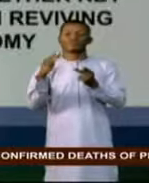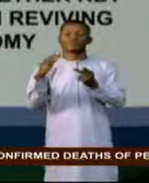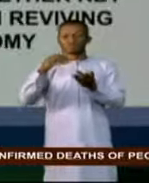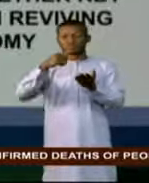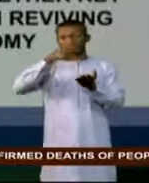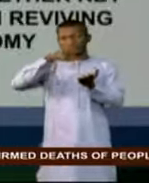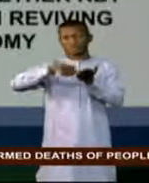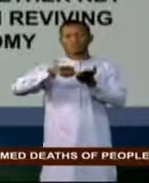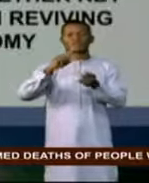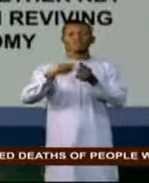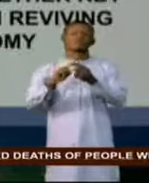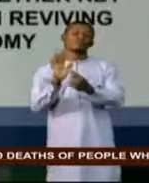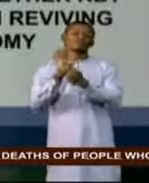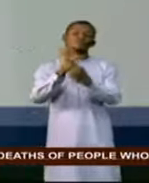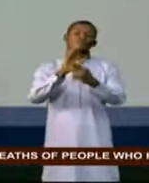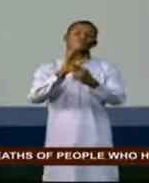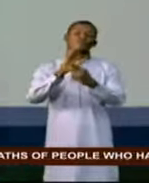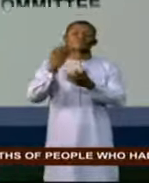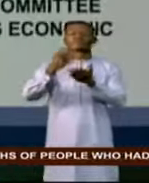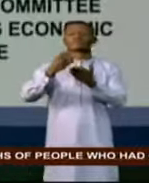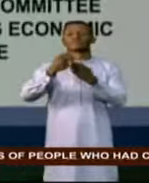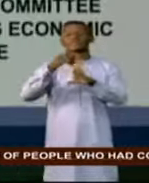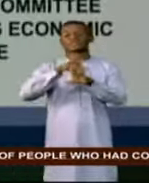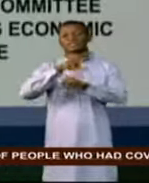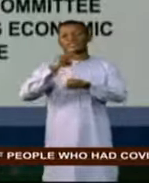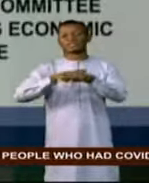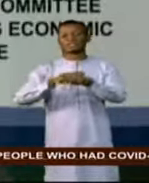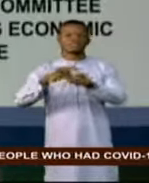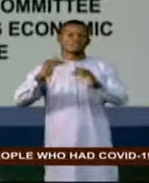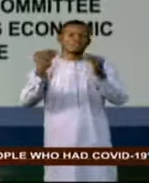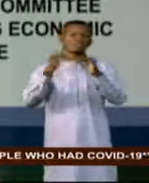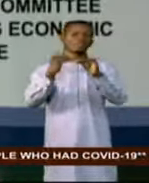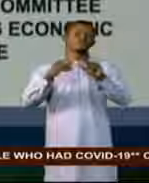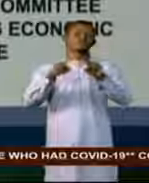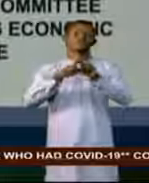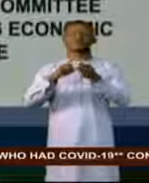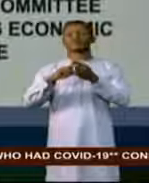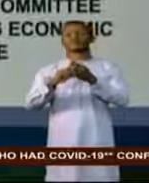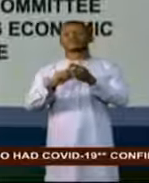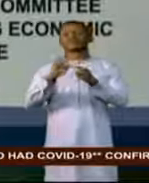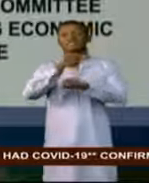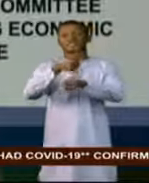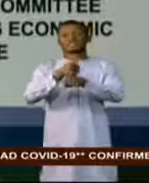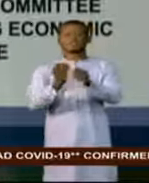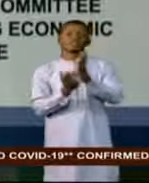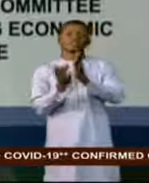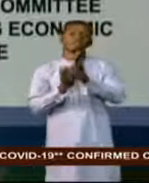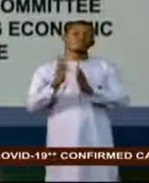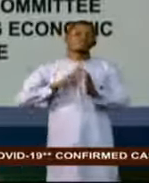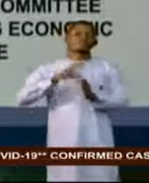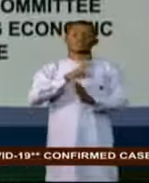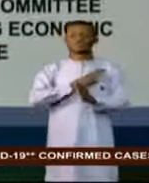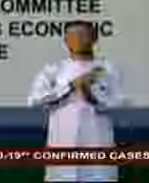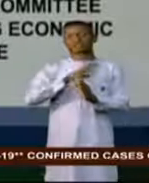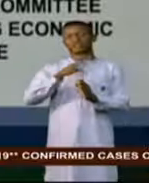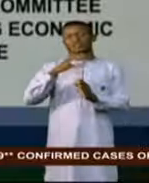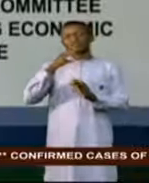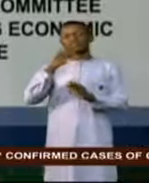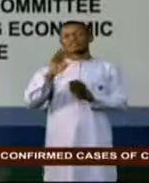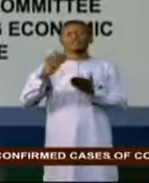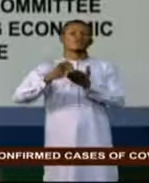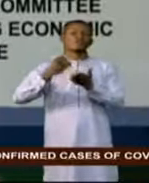the economy at sub-national levels. The forum also inaugurated technical committee of the NGF-NESG Economic